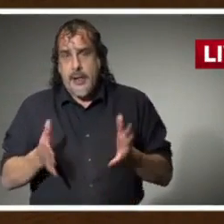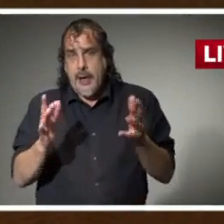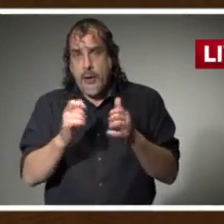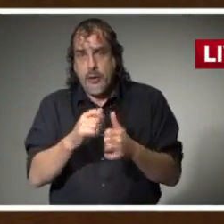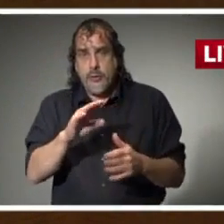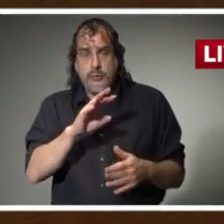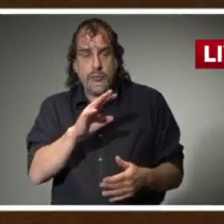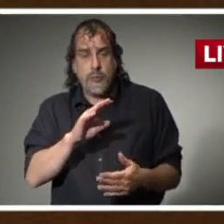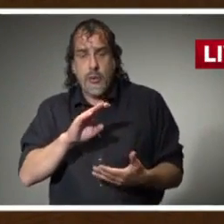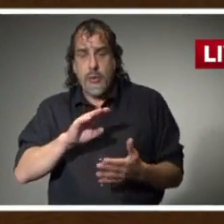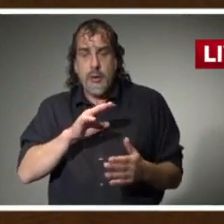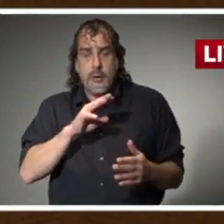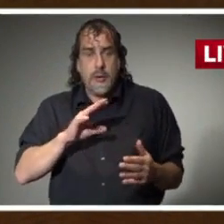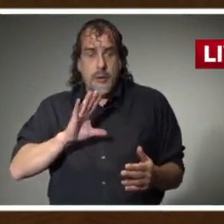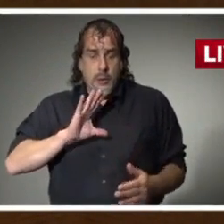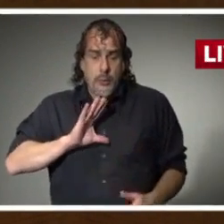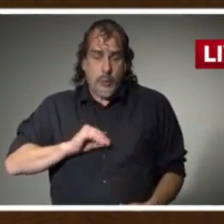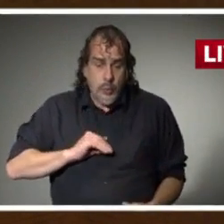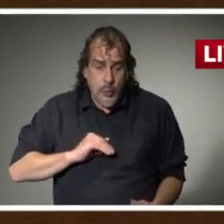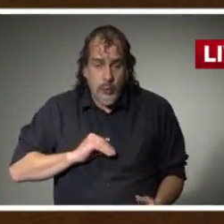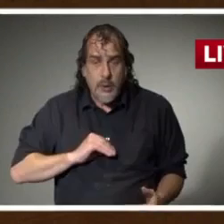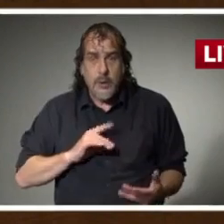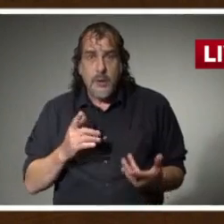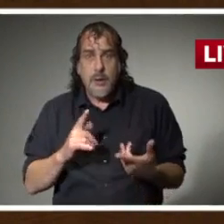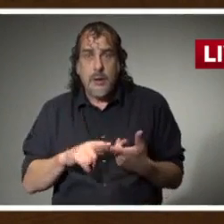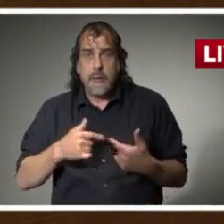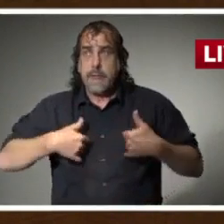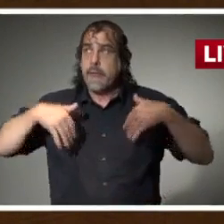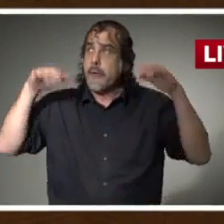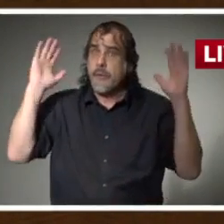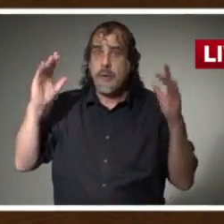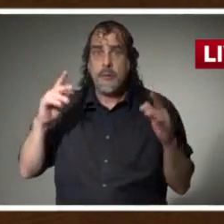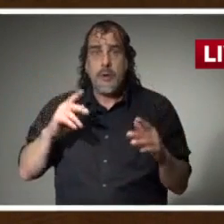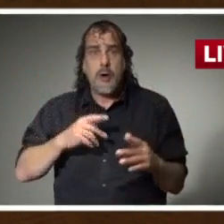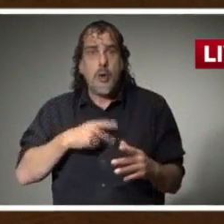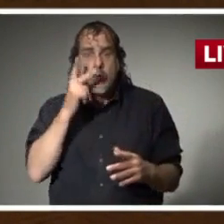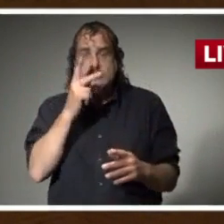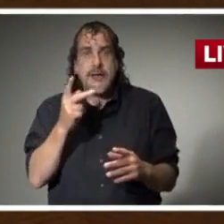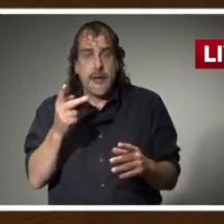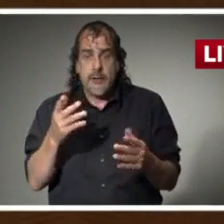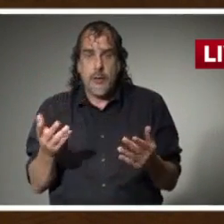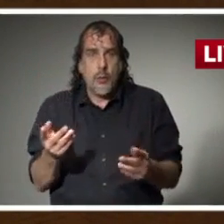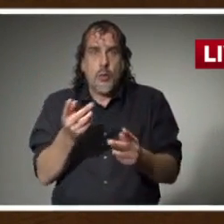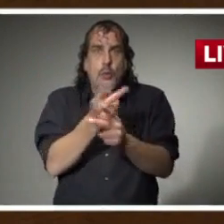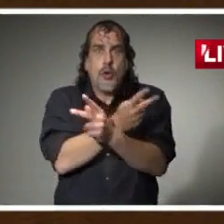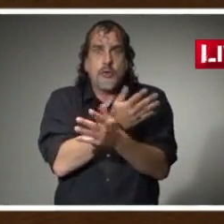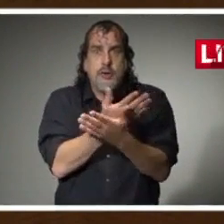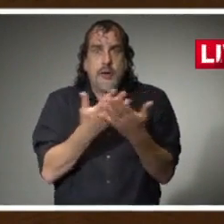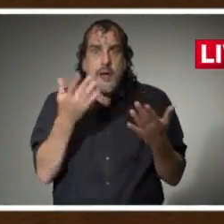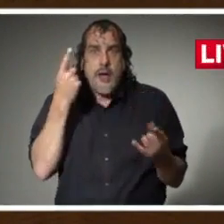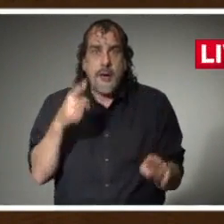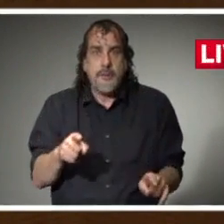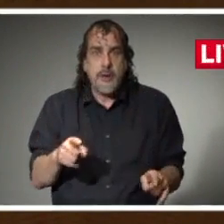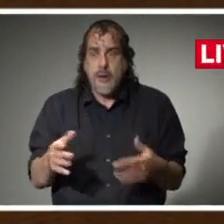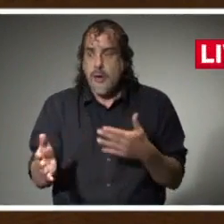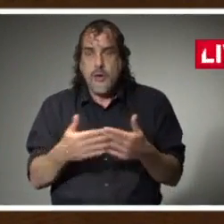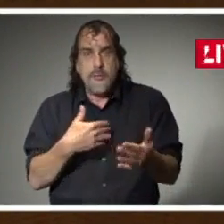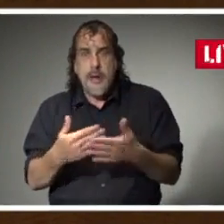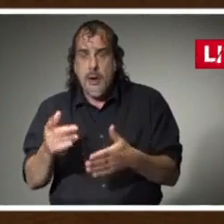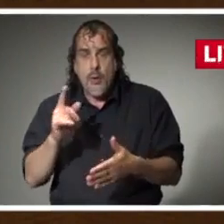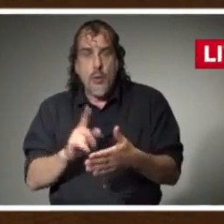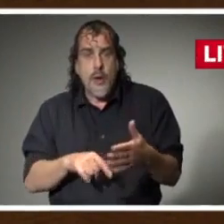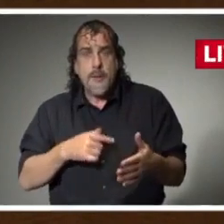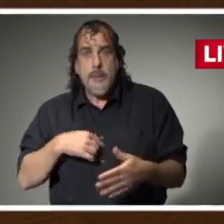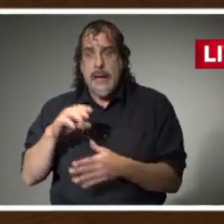and give up or we will see things get far worse no matter what any of my executive orders